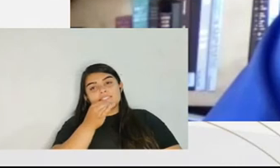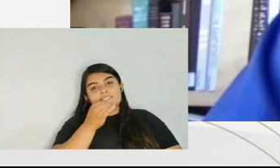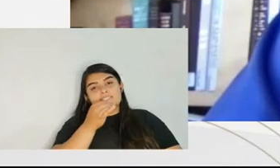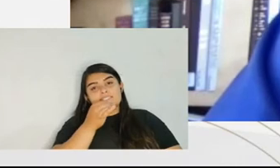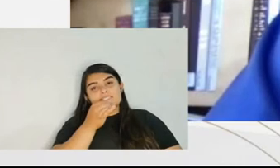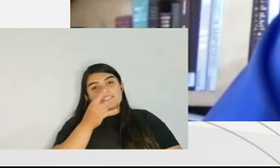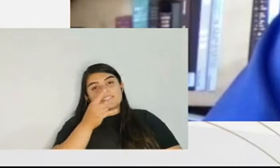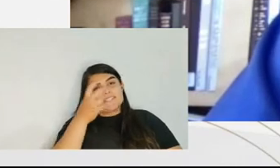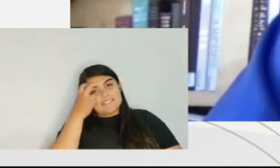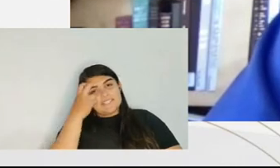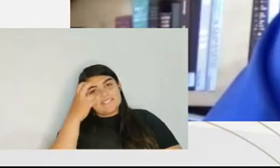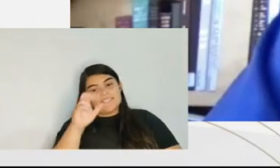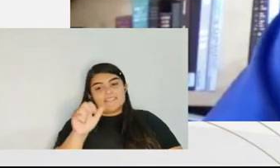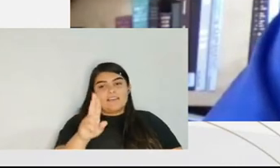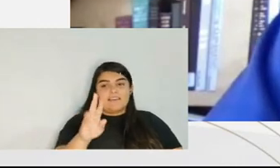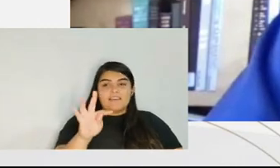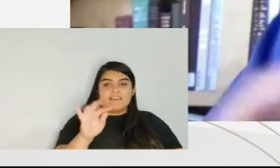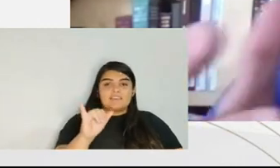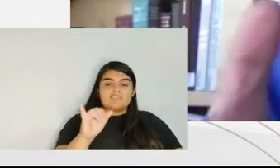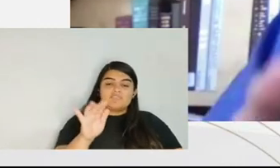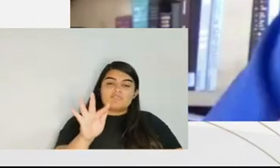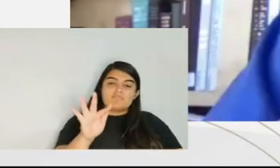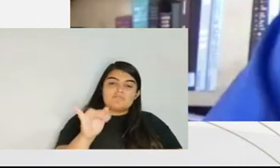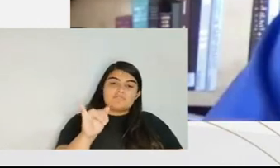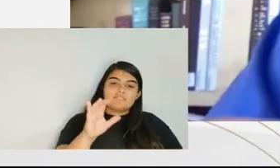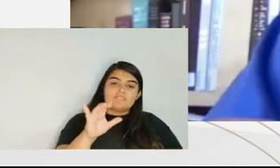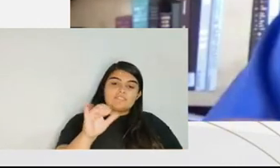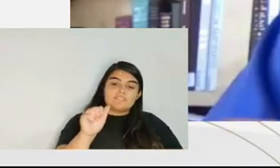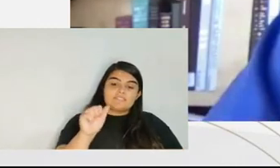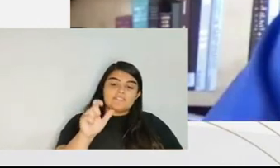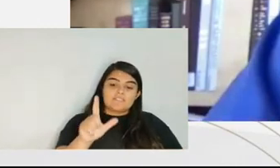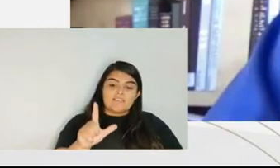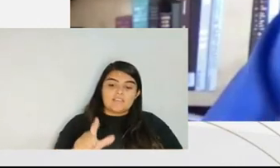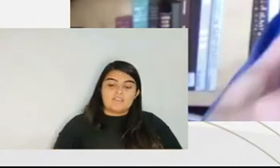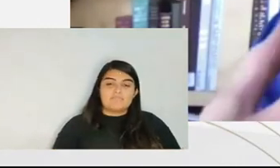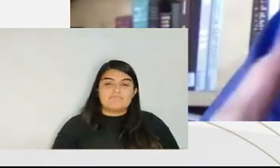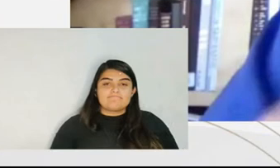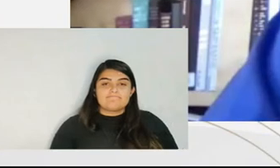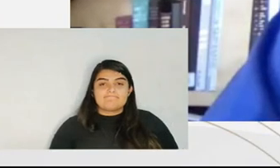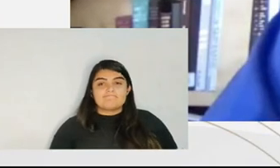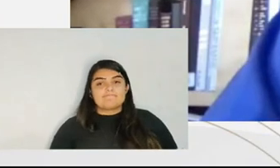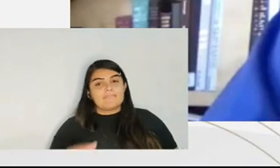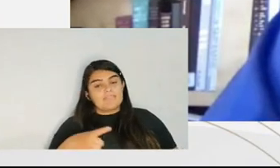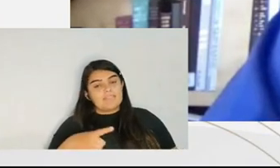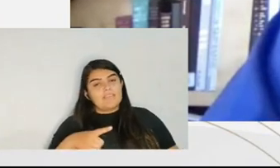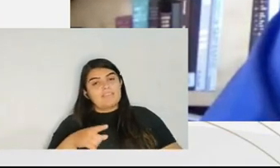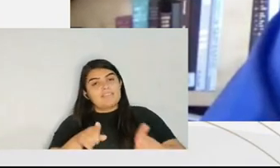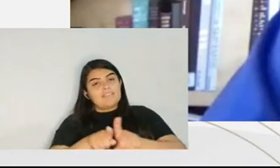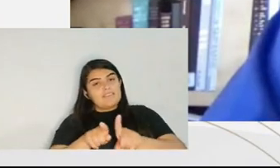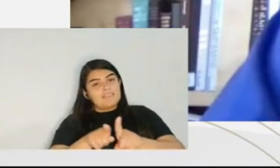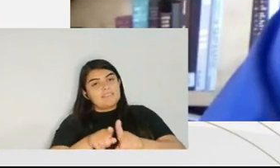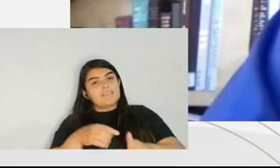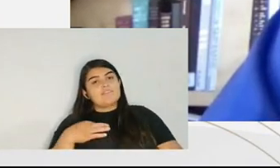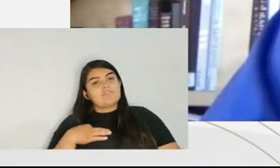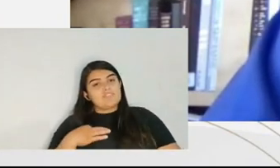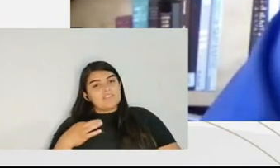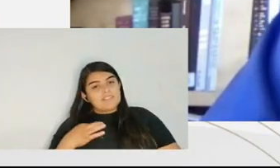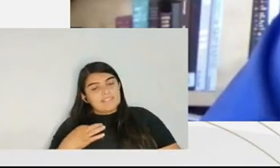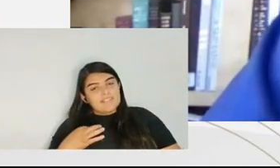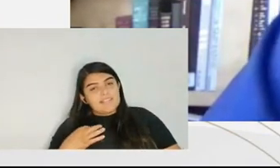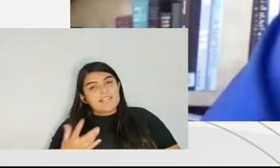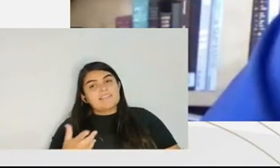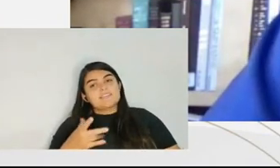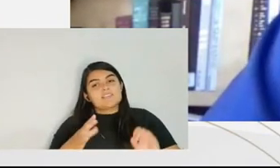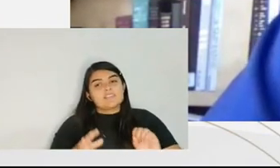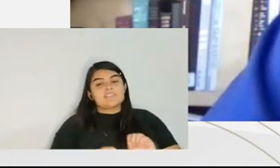about assuring voluntariness on the part of the criminal defendant and those sorts of safeguards and interventions.